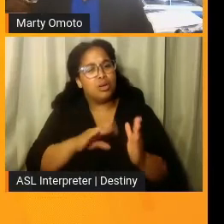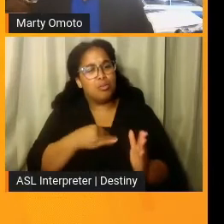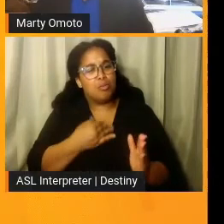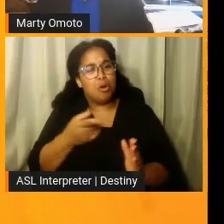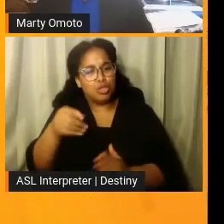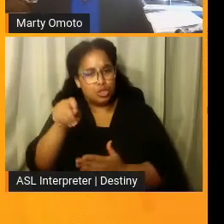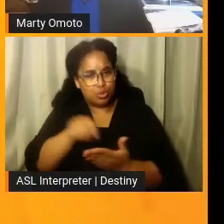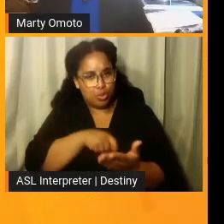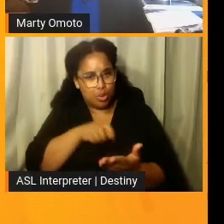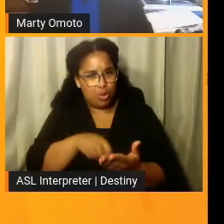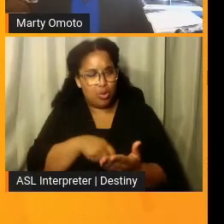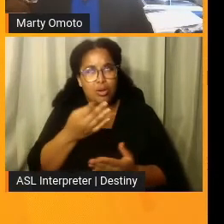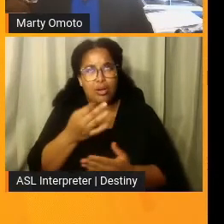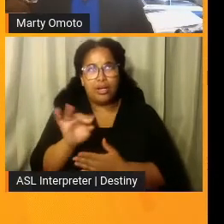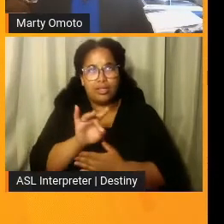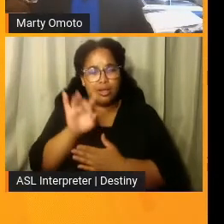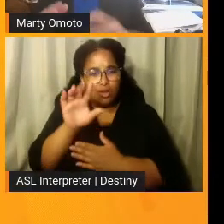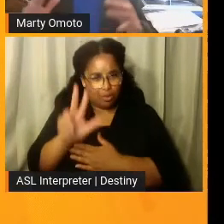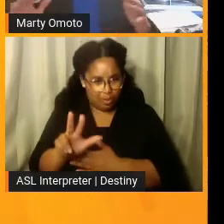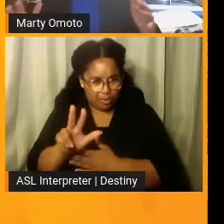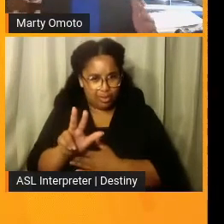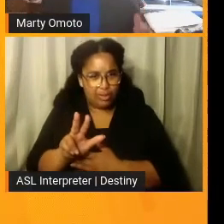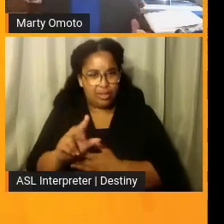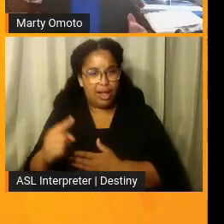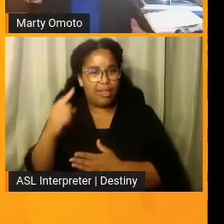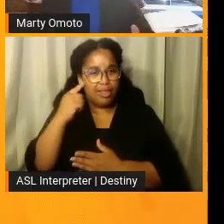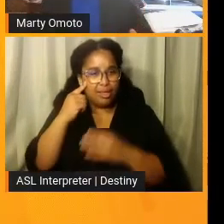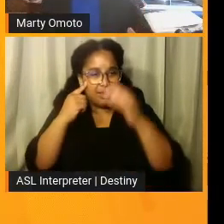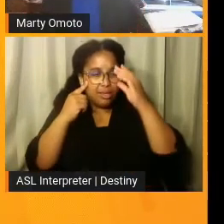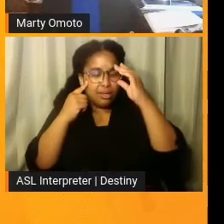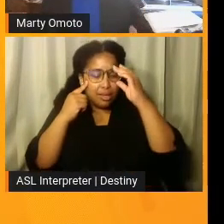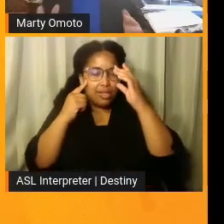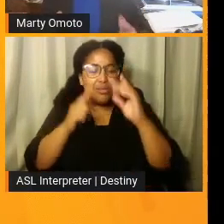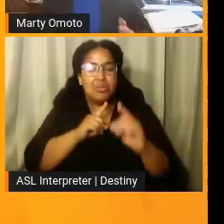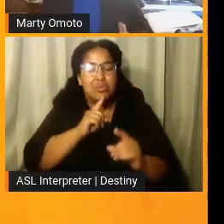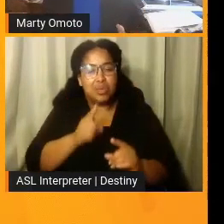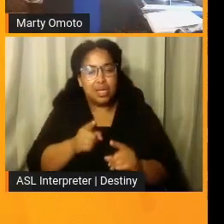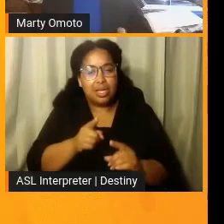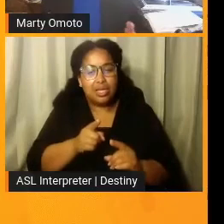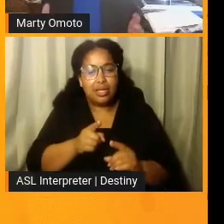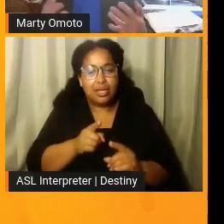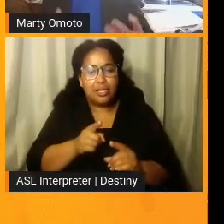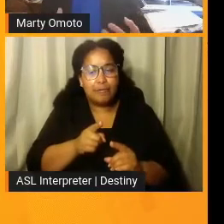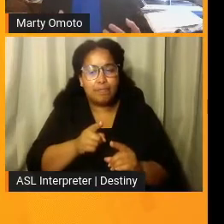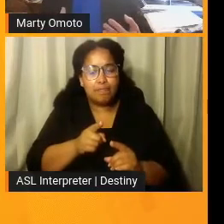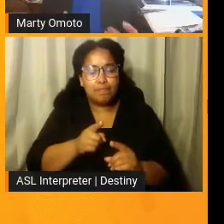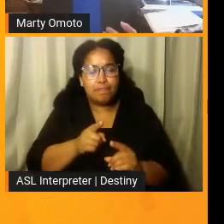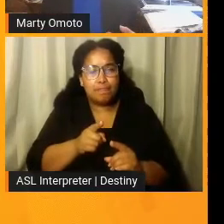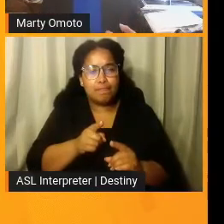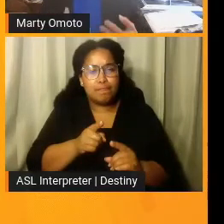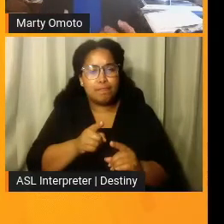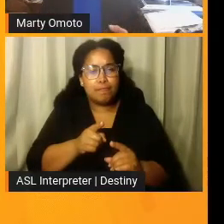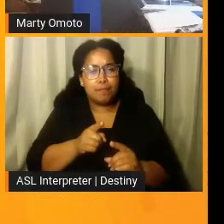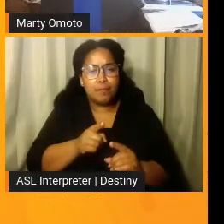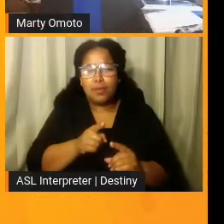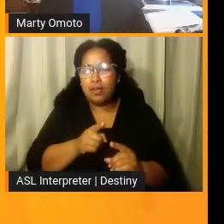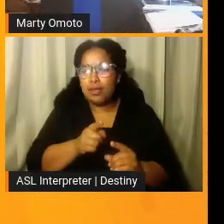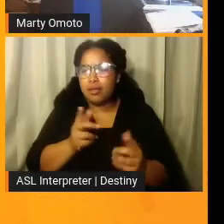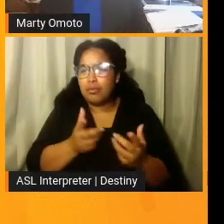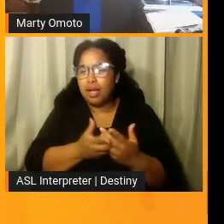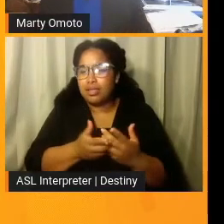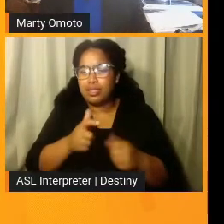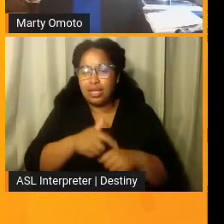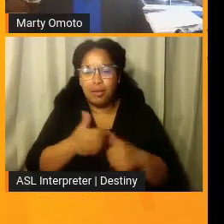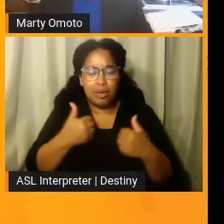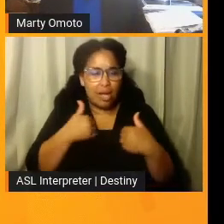wrote in 1983 that I think really frames, uh, the minutes that we have left regarding